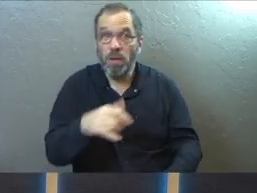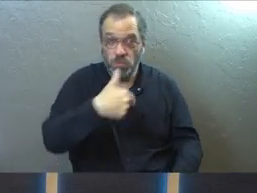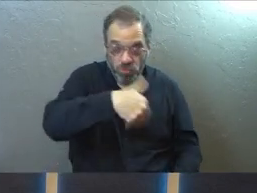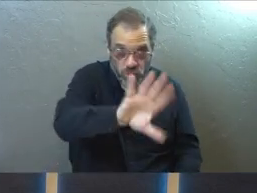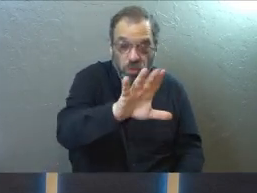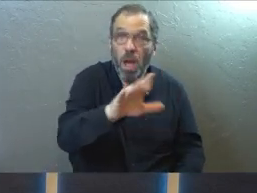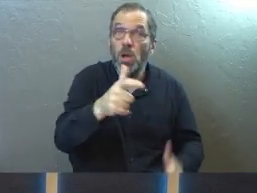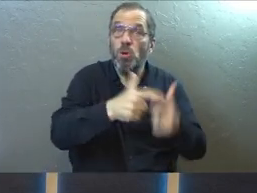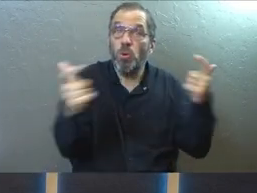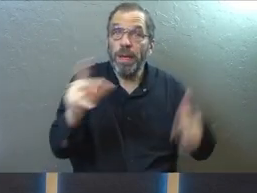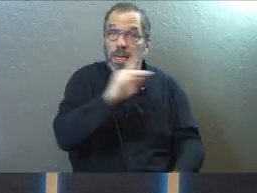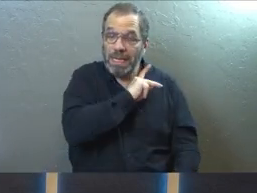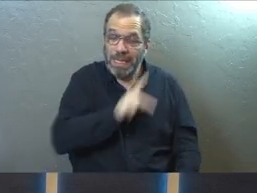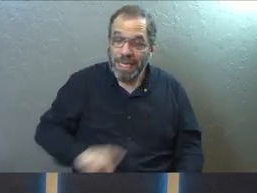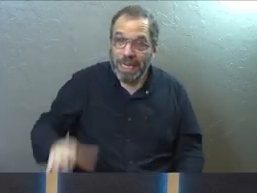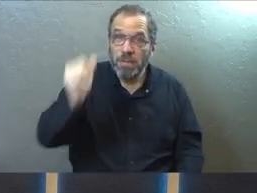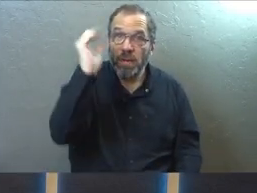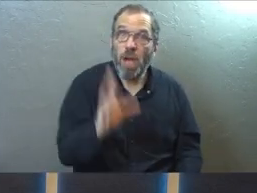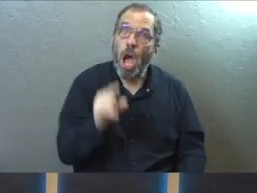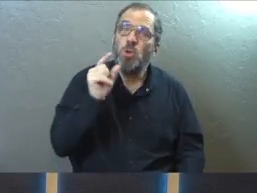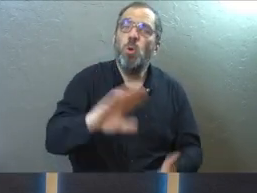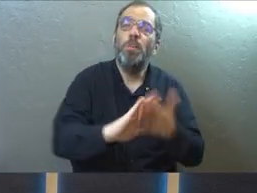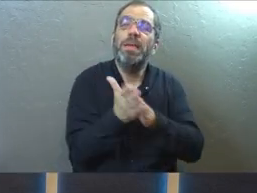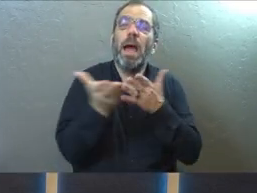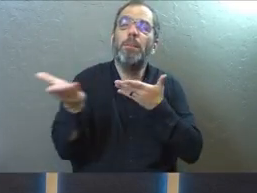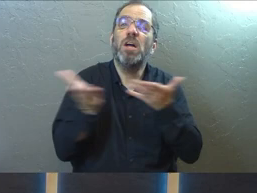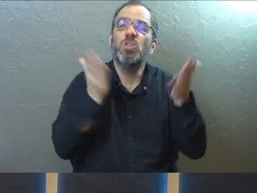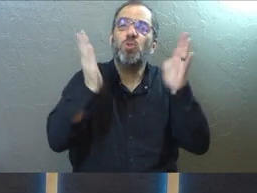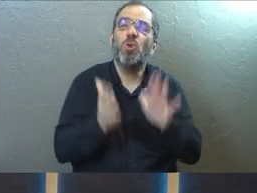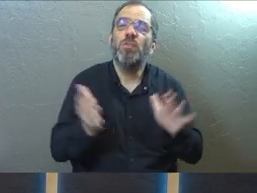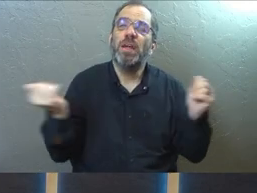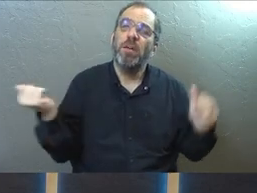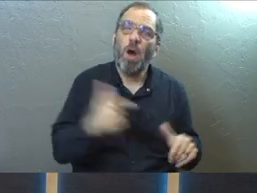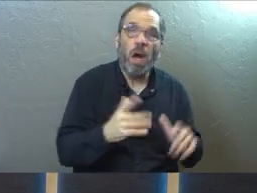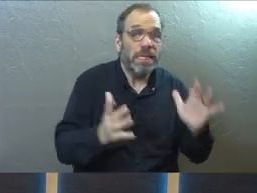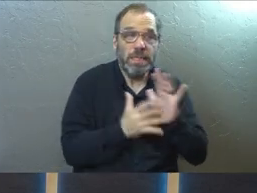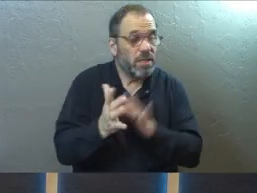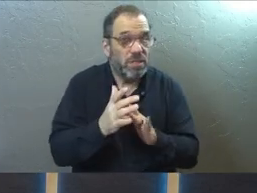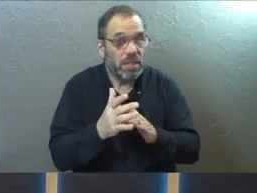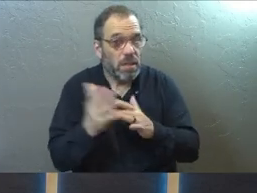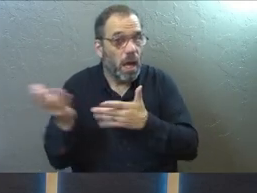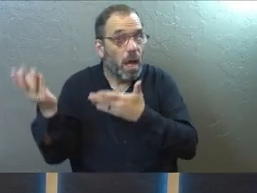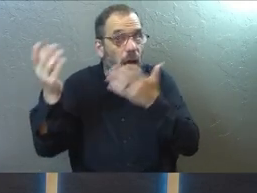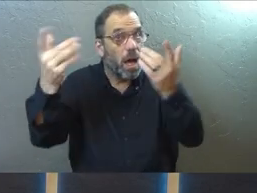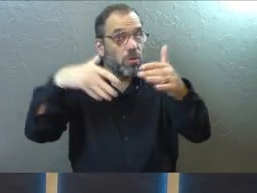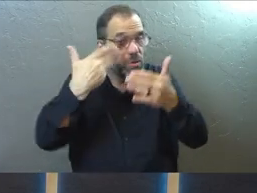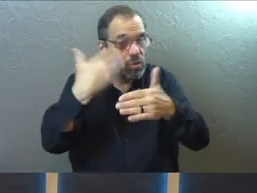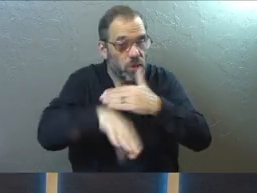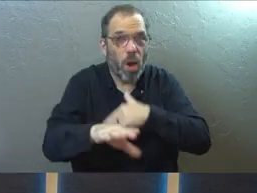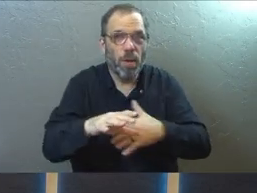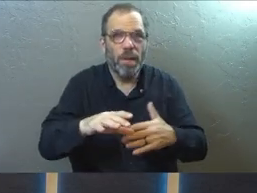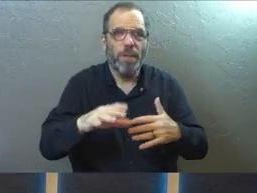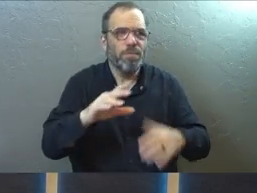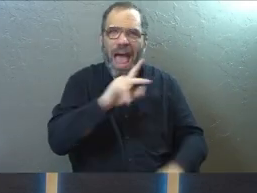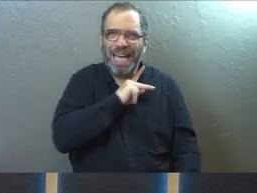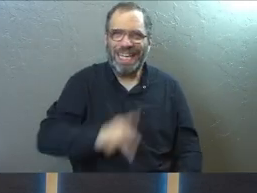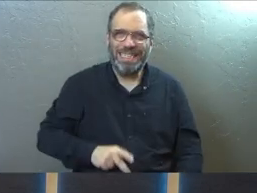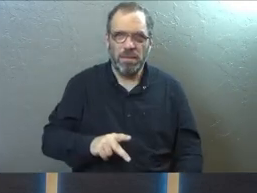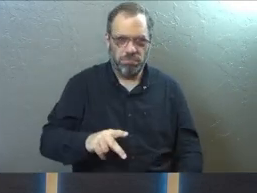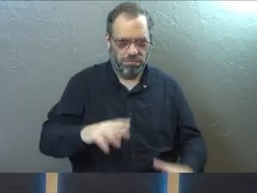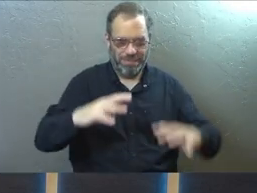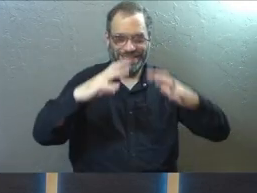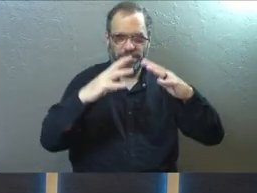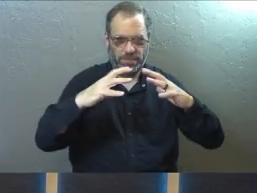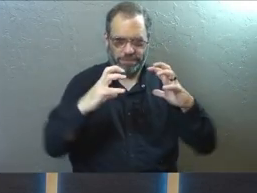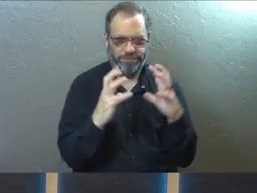If you want to be great in the kingdom of God, you'll be the servant of all. See, Jesus came to bring an upside down kingdom to us.